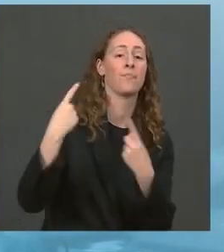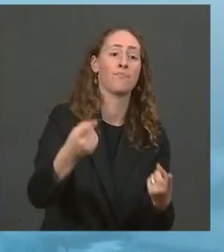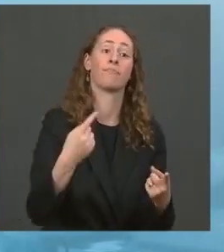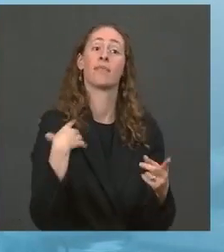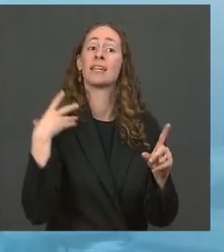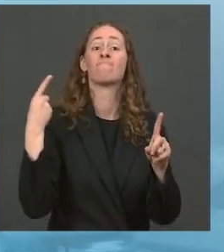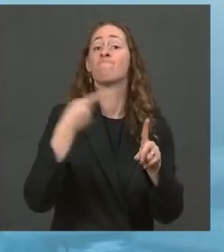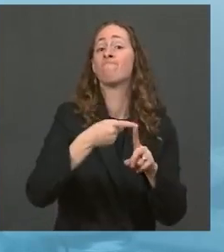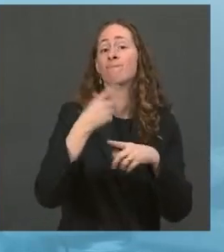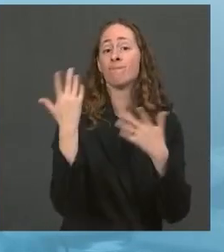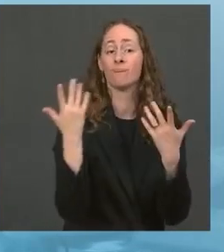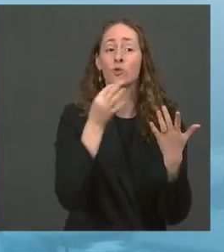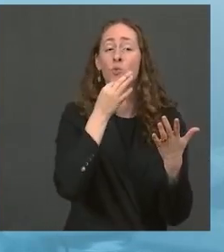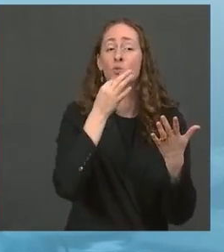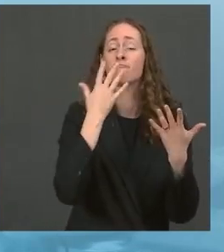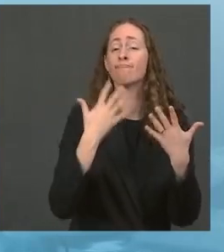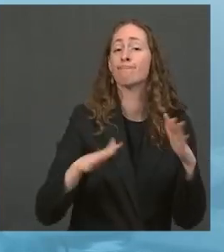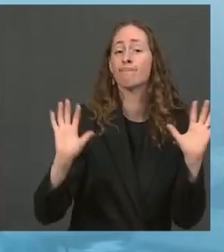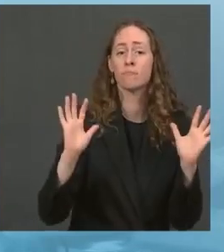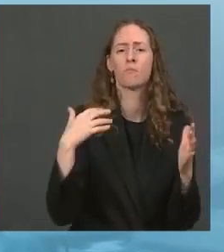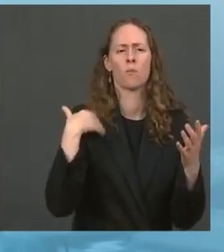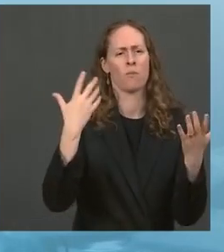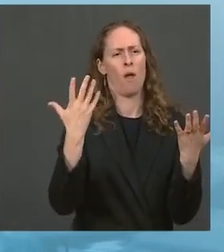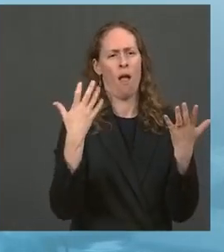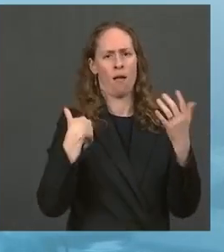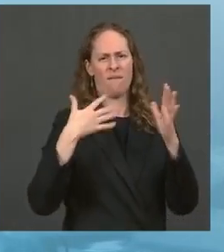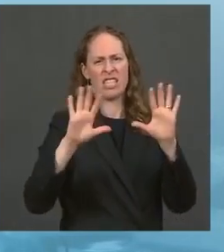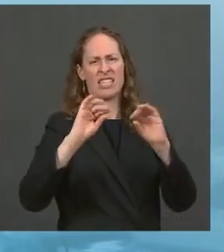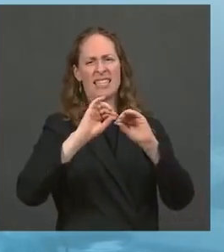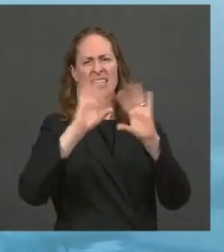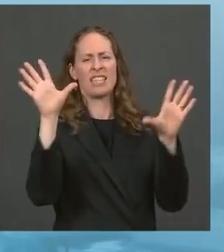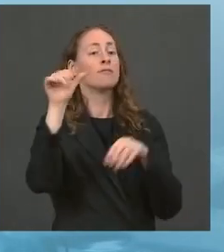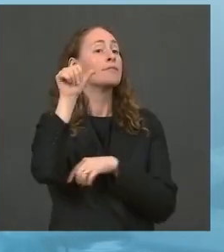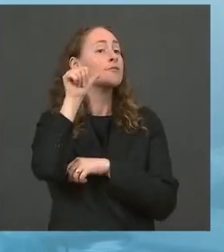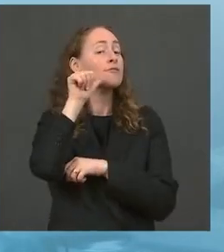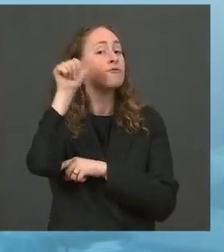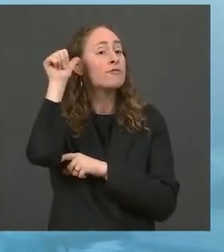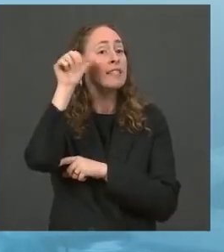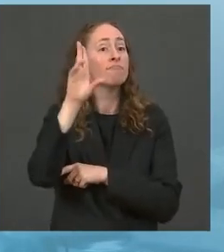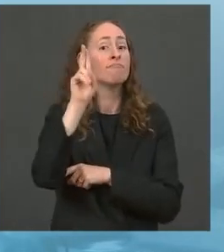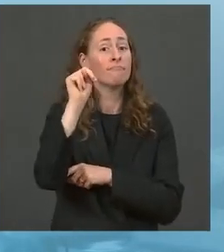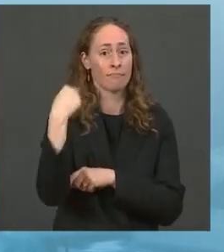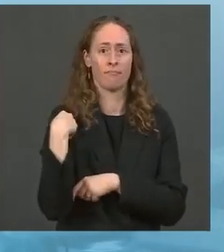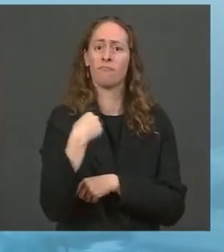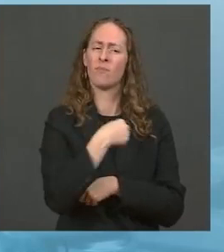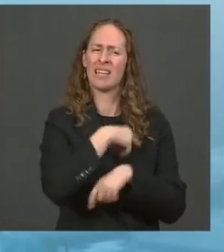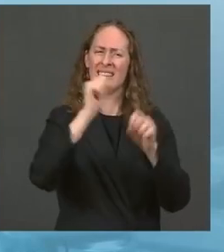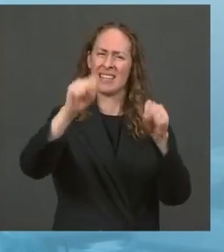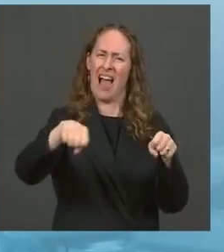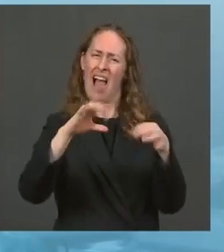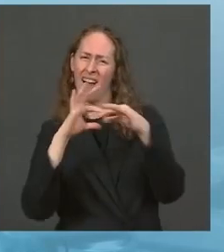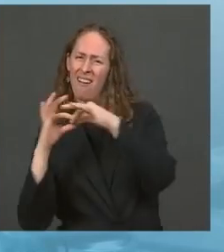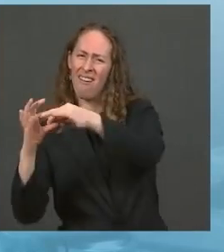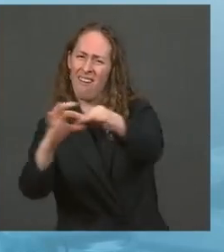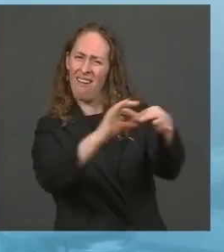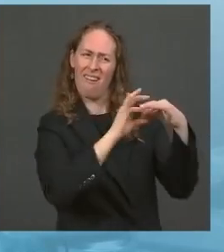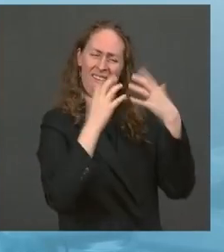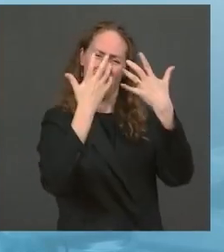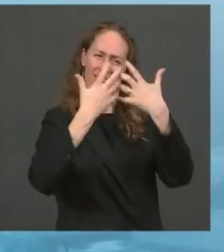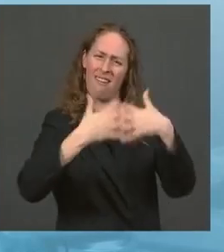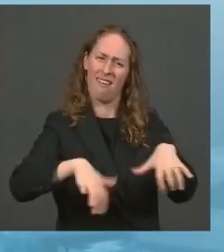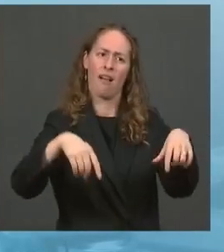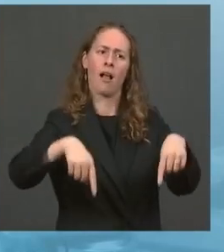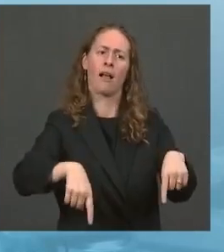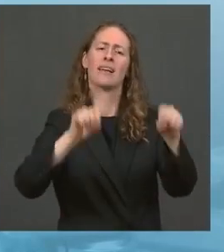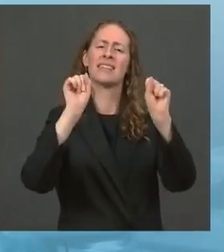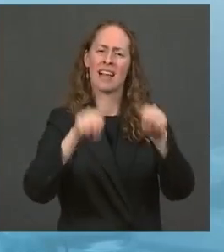I made clear yesterday at the U.N. We can do this. This is within our capacity. We know what needs to be